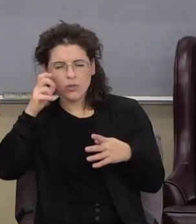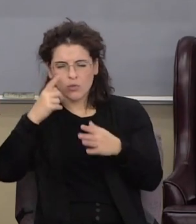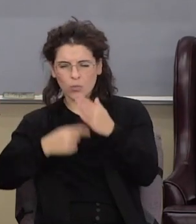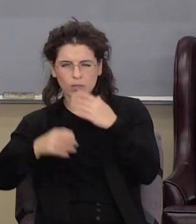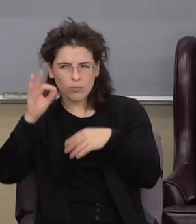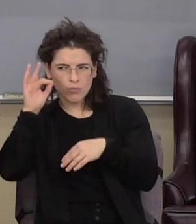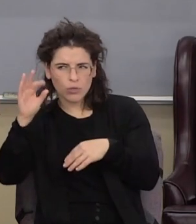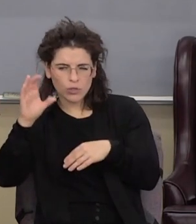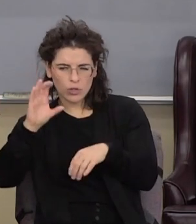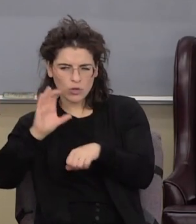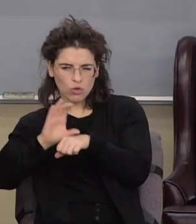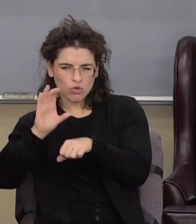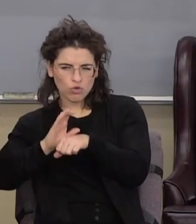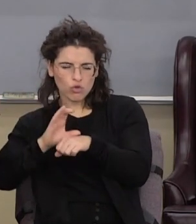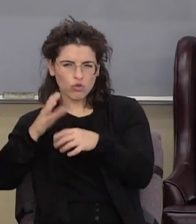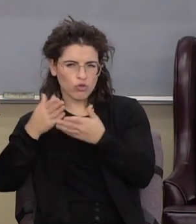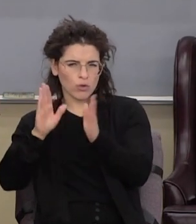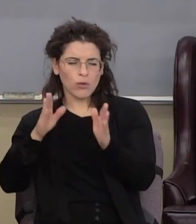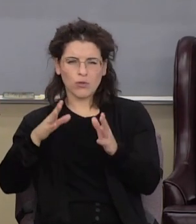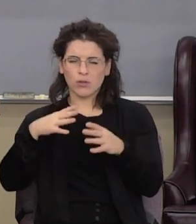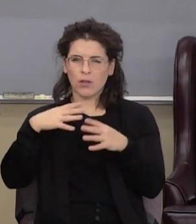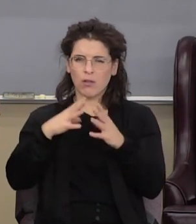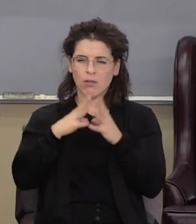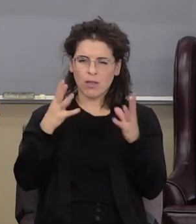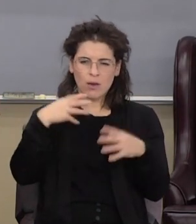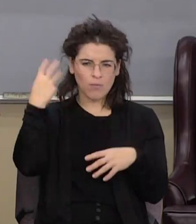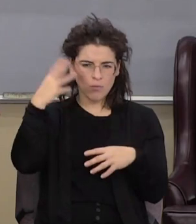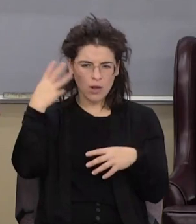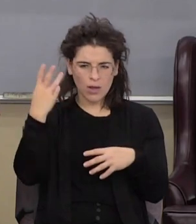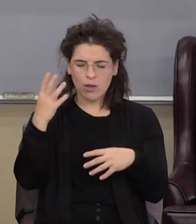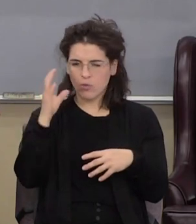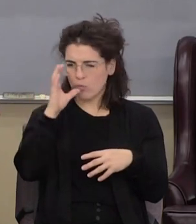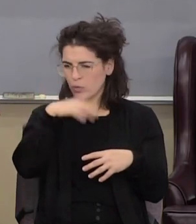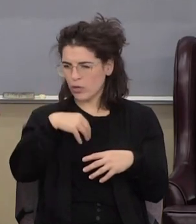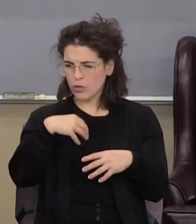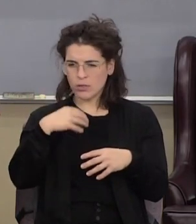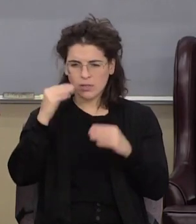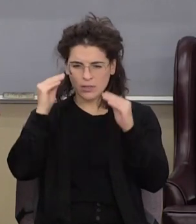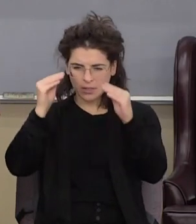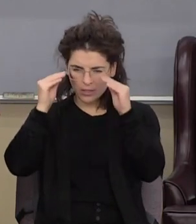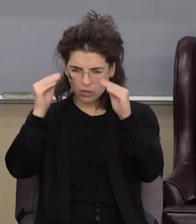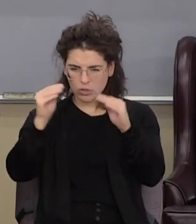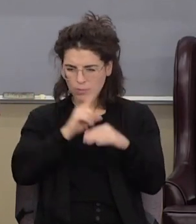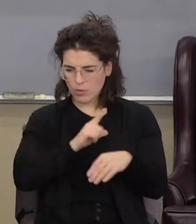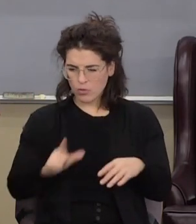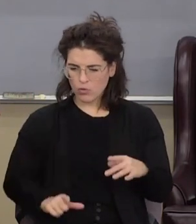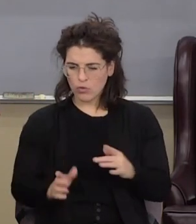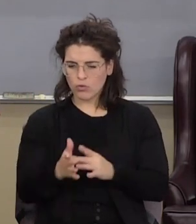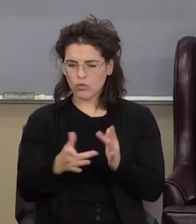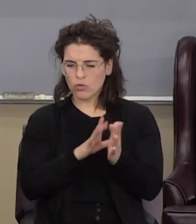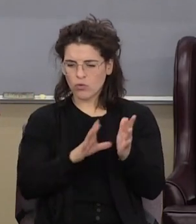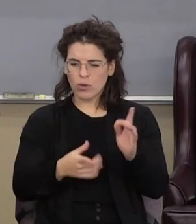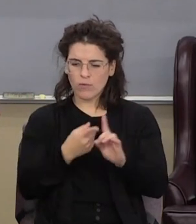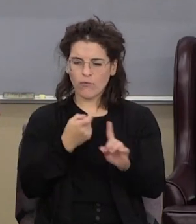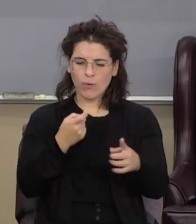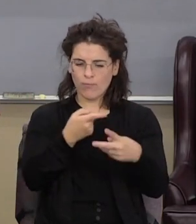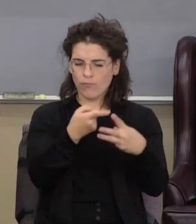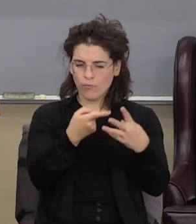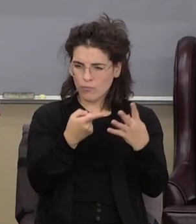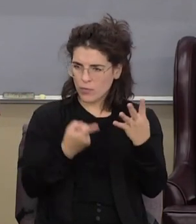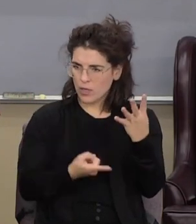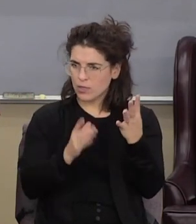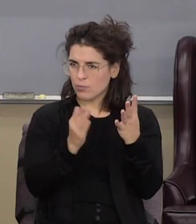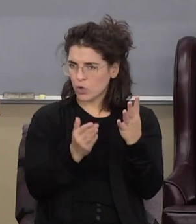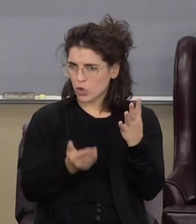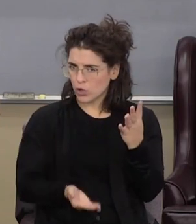that, there's a lot of wild, weird, wacky teaching about the Lord Jesus Christ out of Matthew, Mark, Luke, and John. And